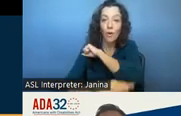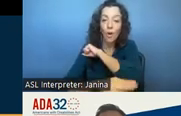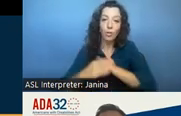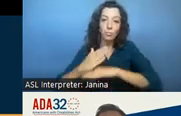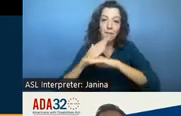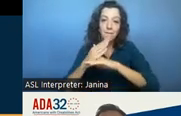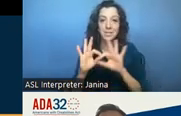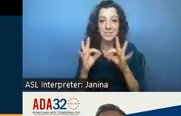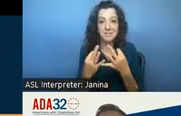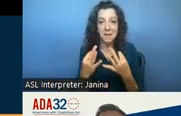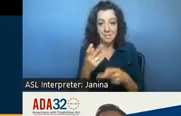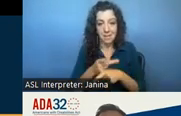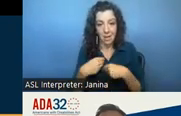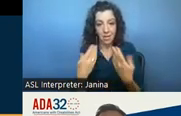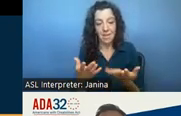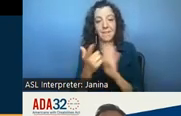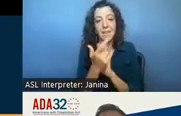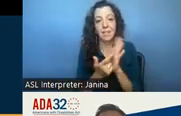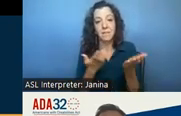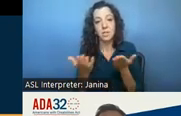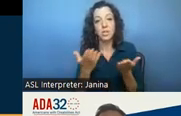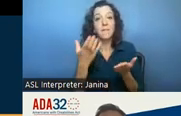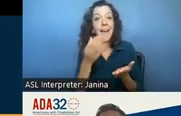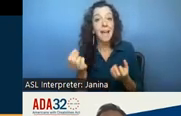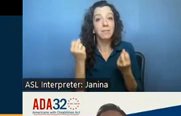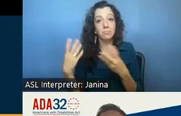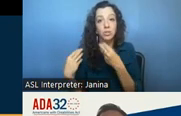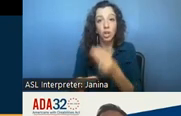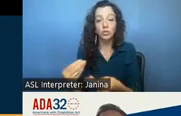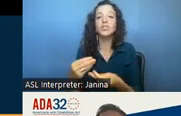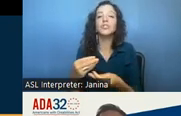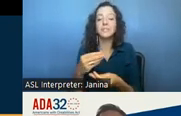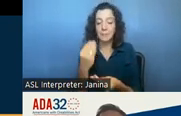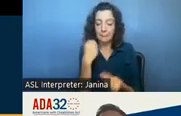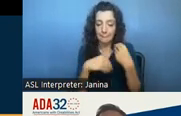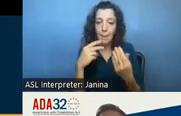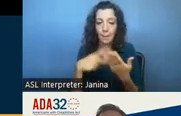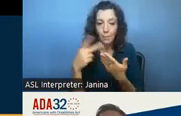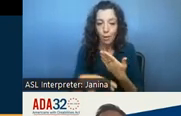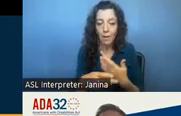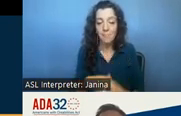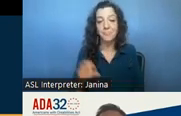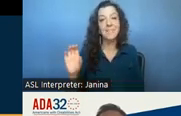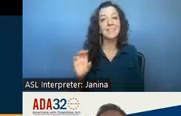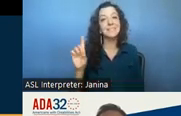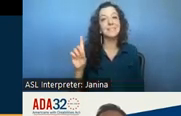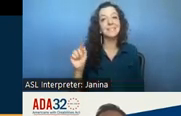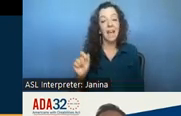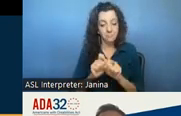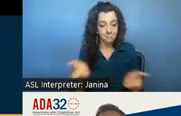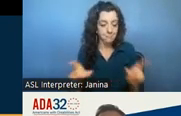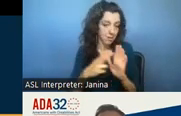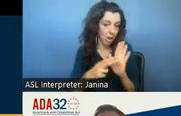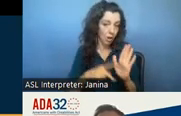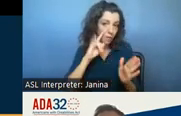caregiving legal services and intergenerational meals programs uh cda issued uh contracts for these funds in june